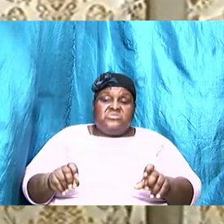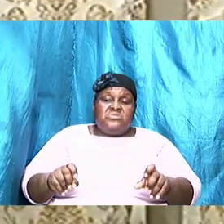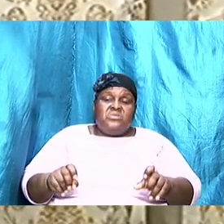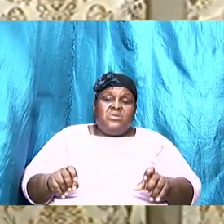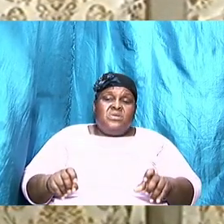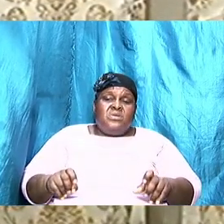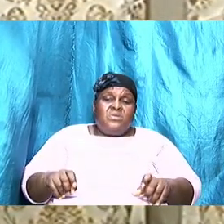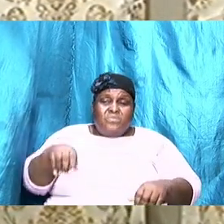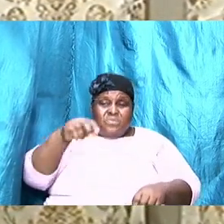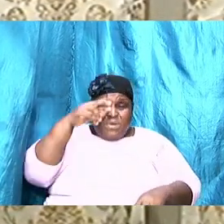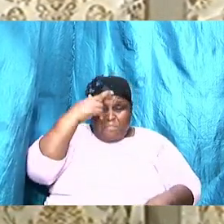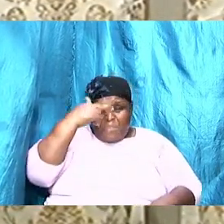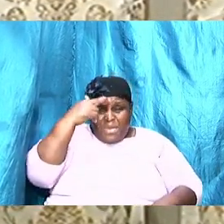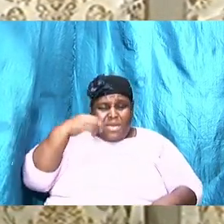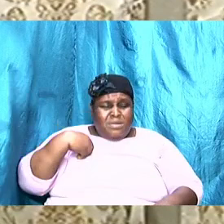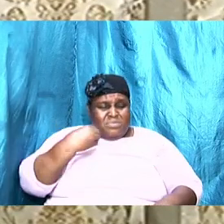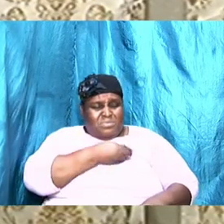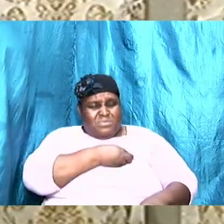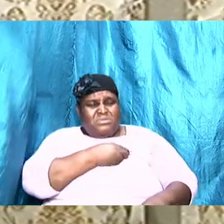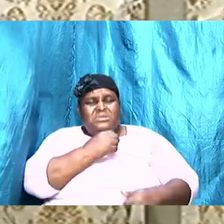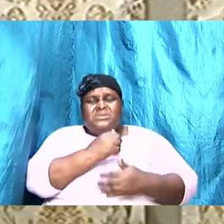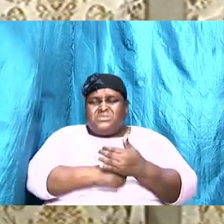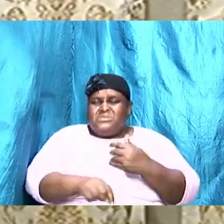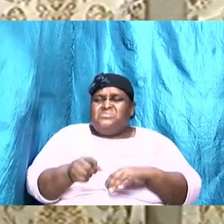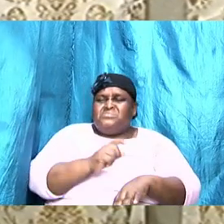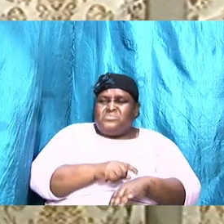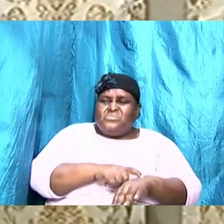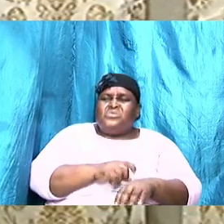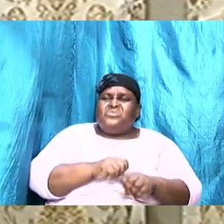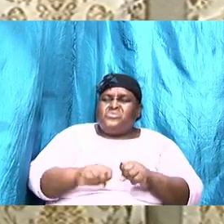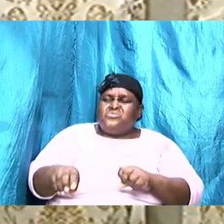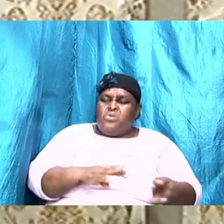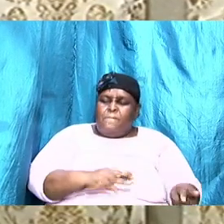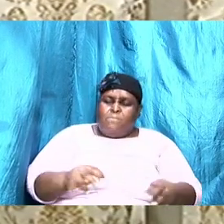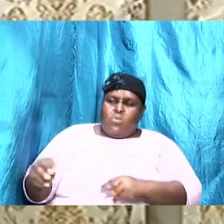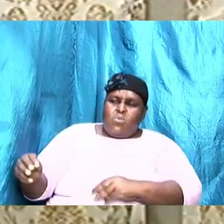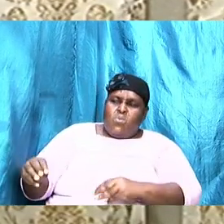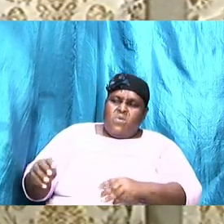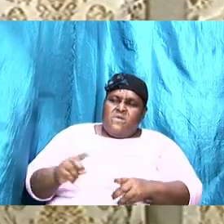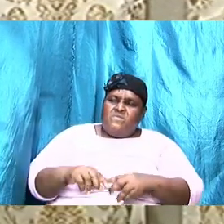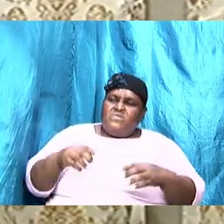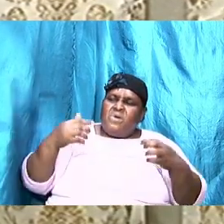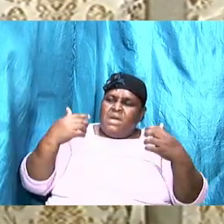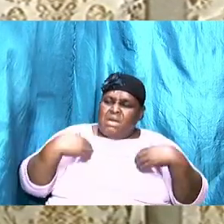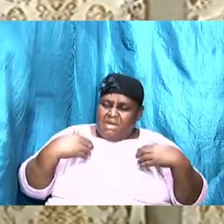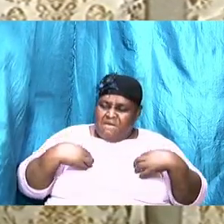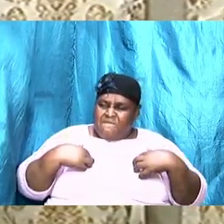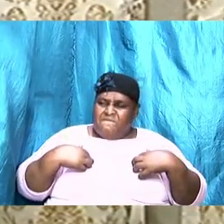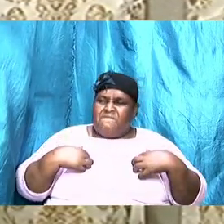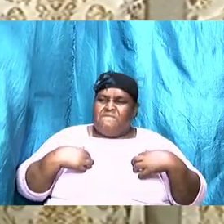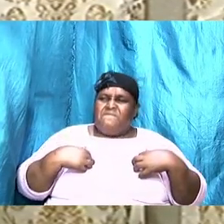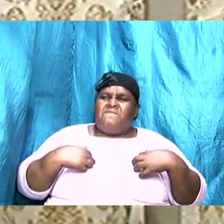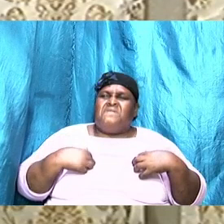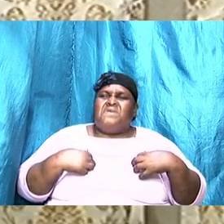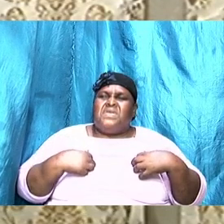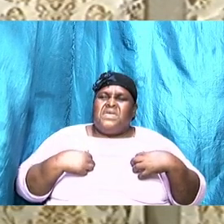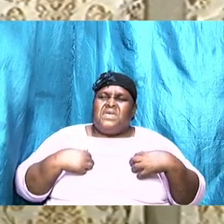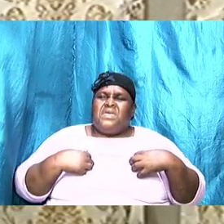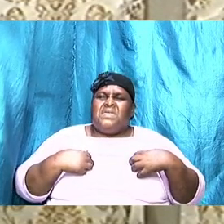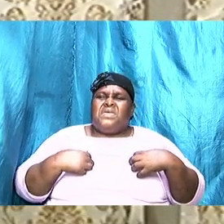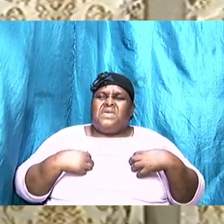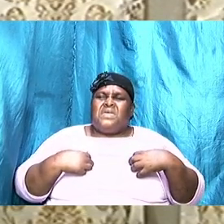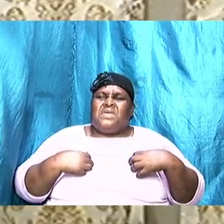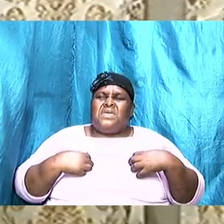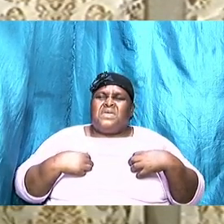point so that we can move to have dialogue and revamp